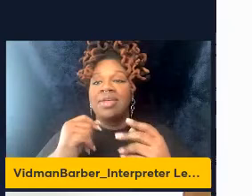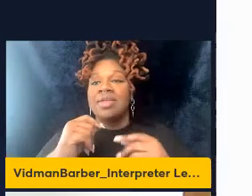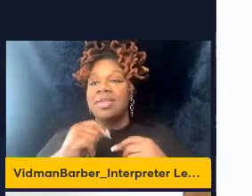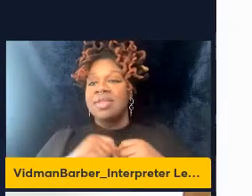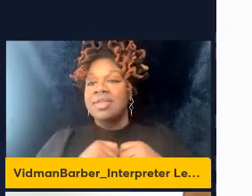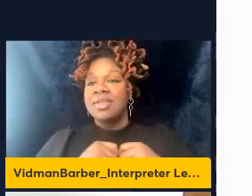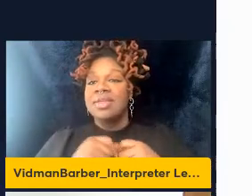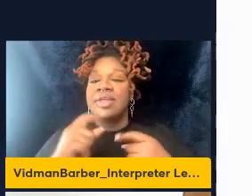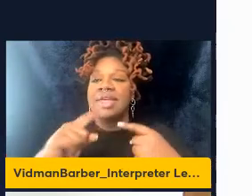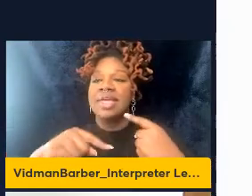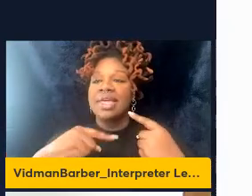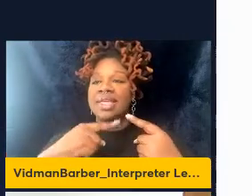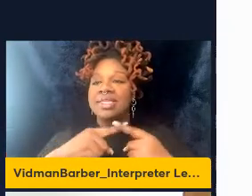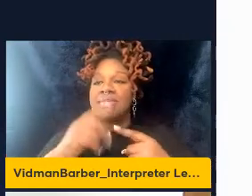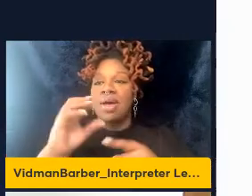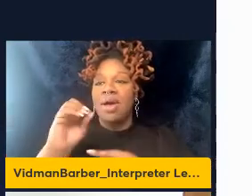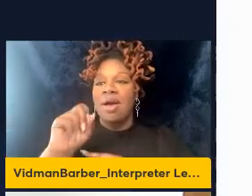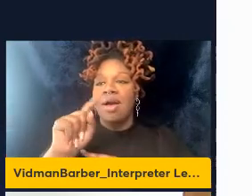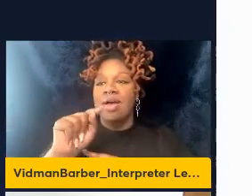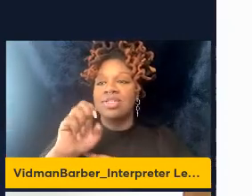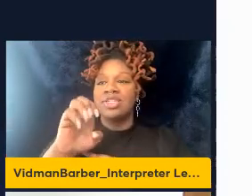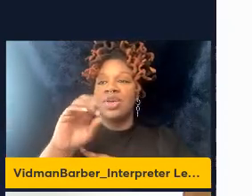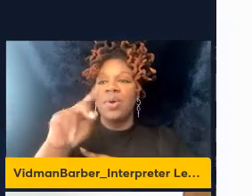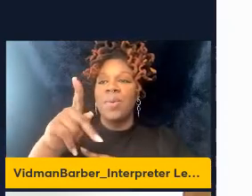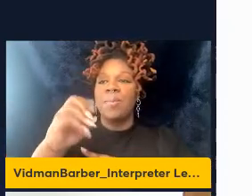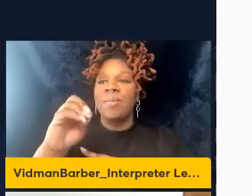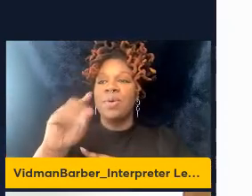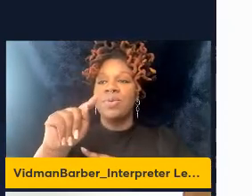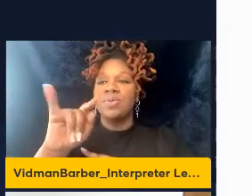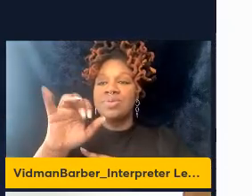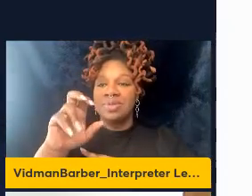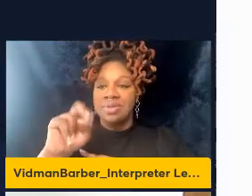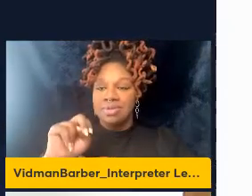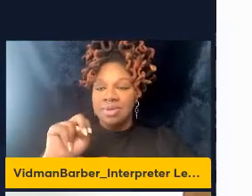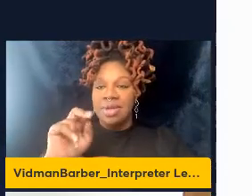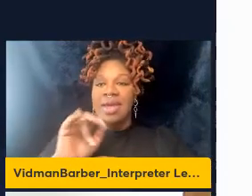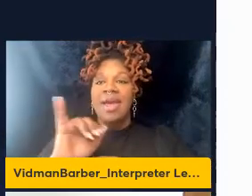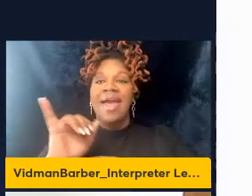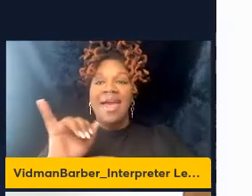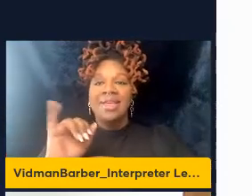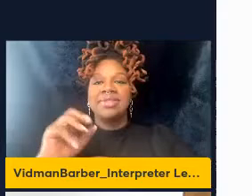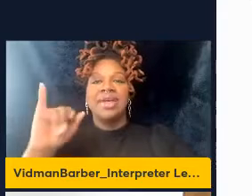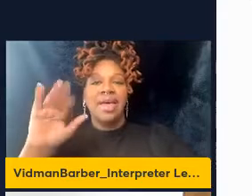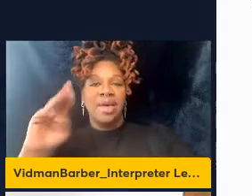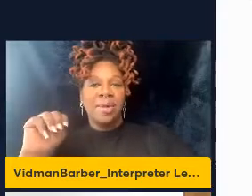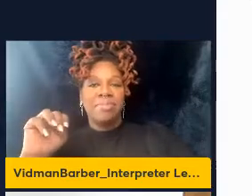as an immunotherapeutic target for hepatocellular carcinoma.